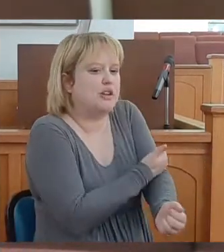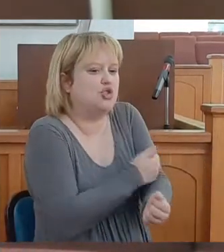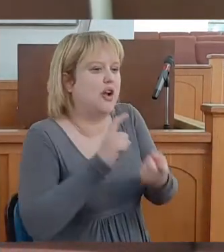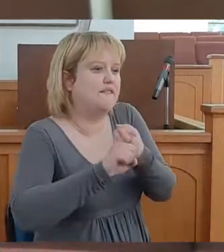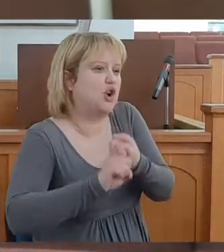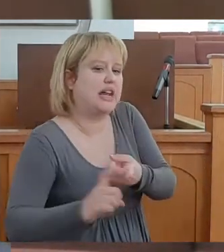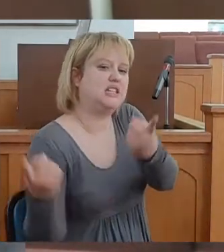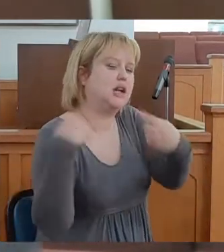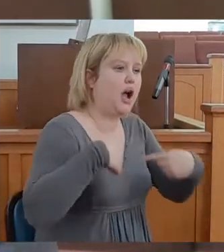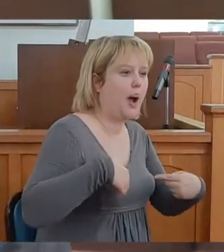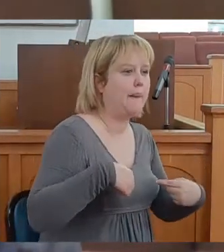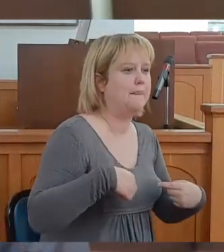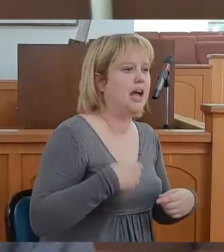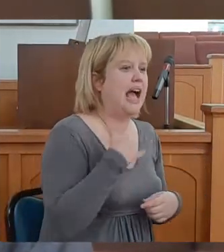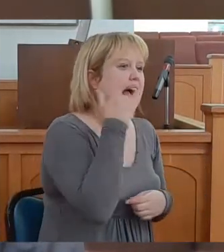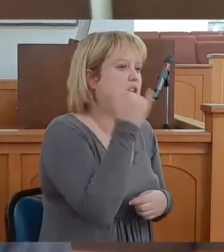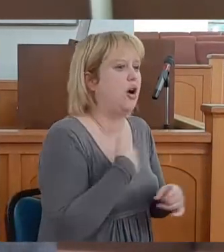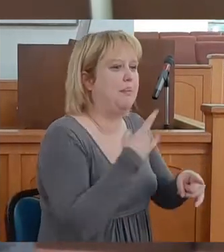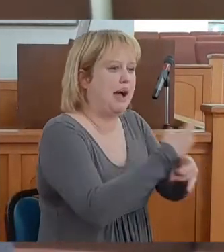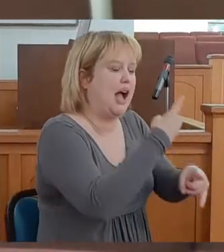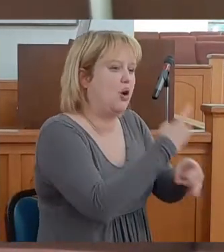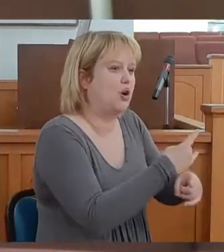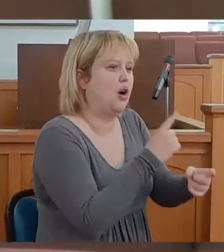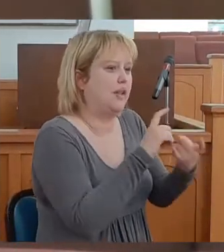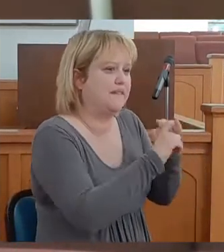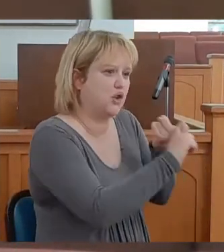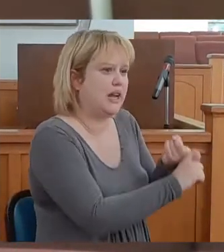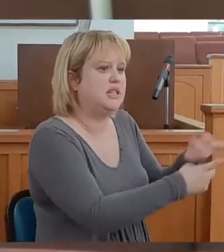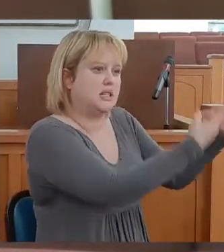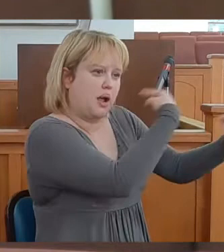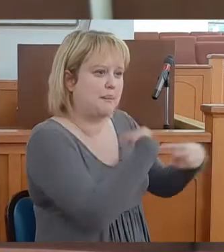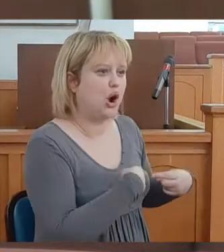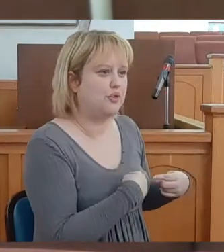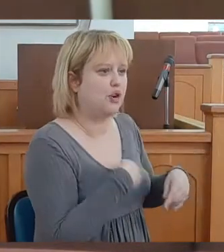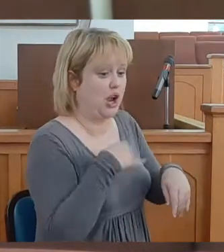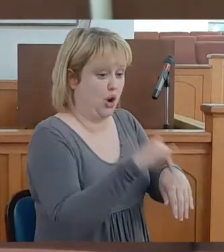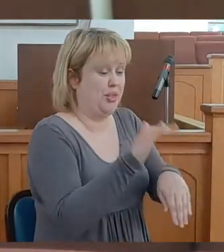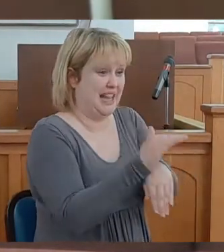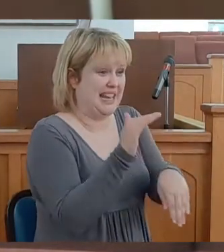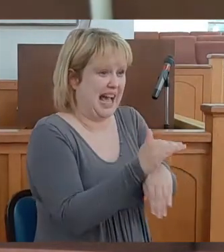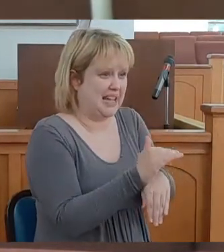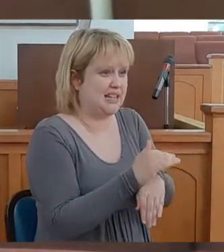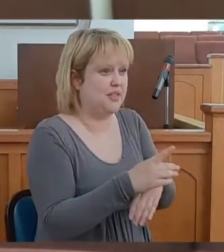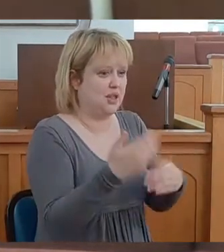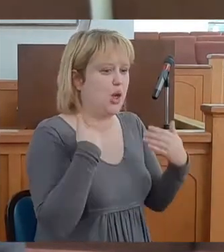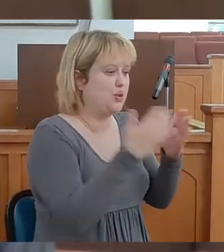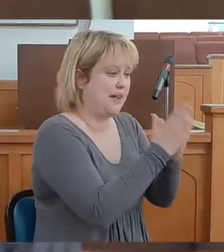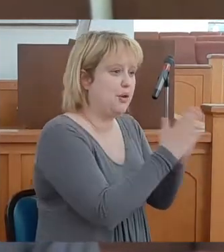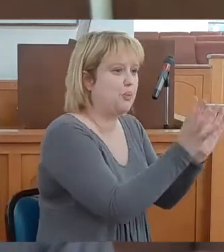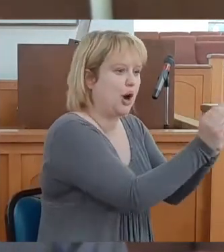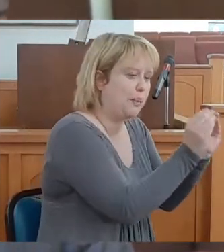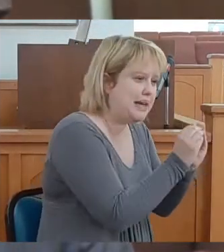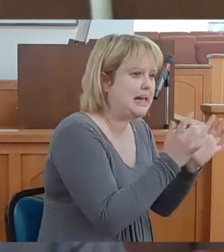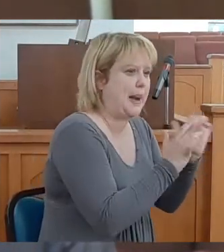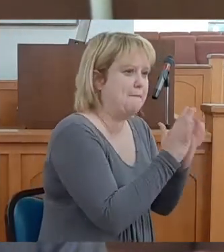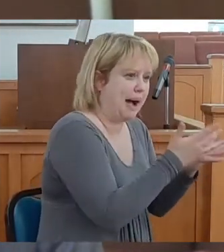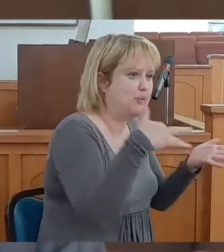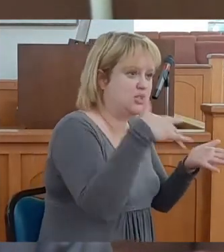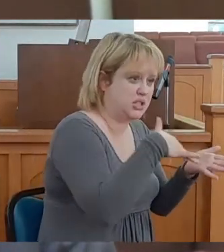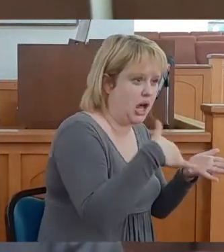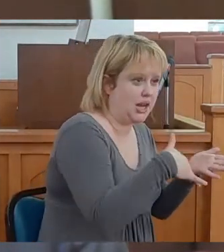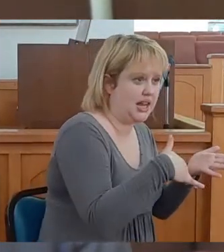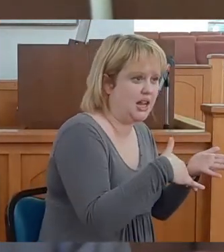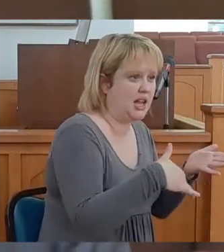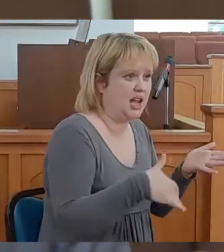friends over. I called my alcoholic friends over. And on the night that they was having prayer meeting and Bible study,